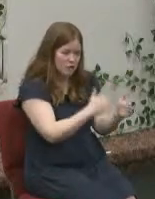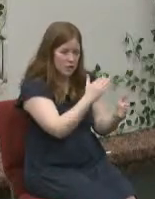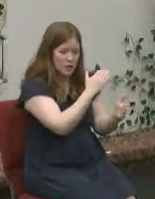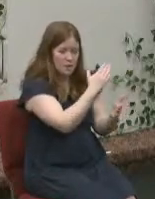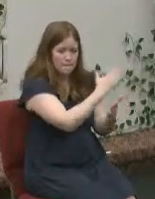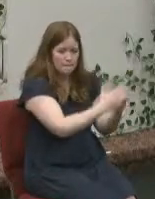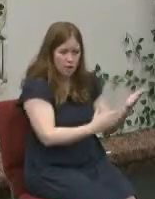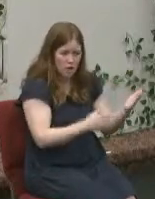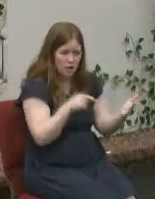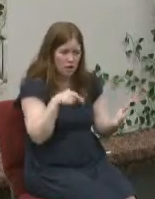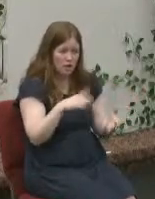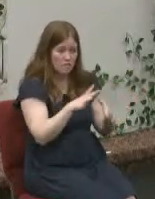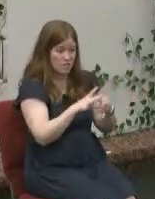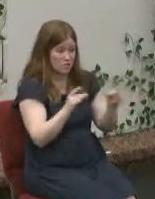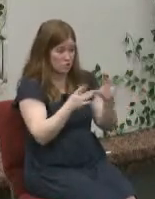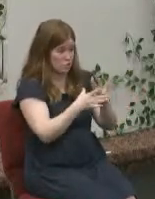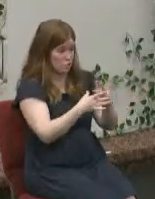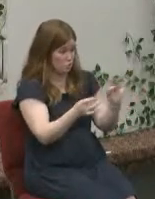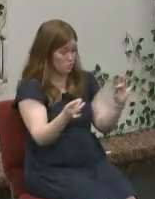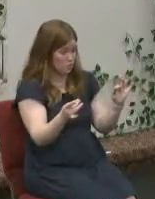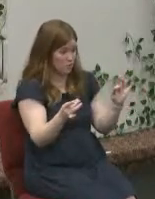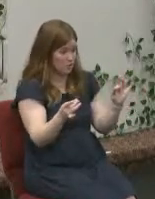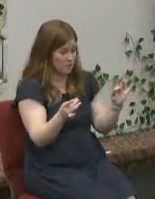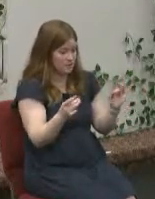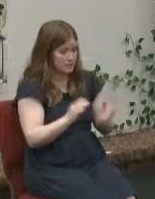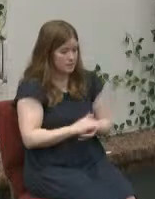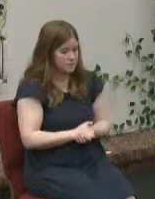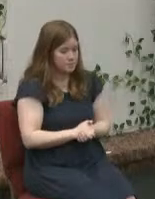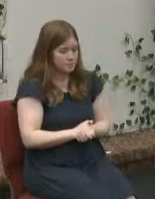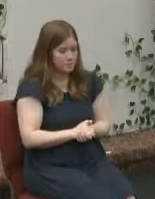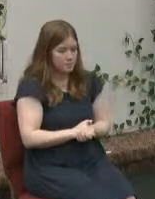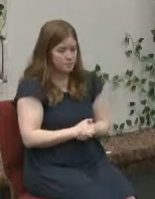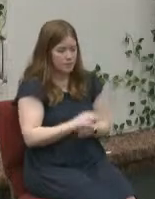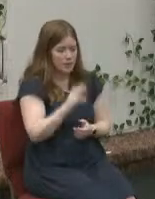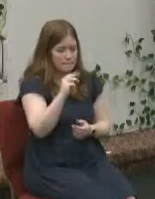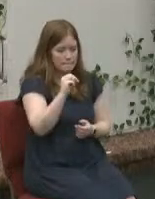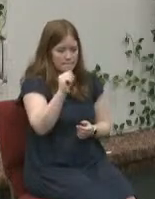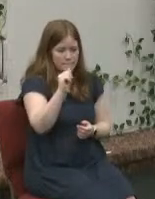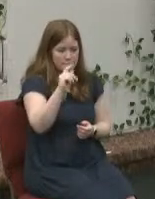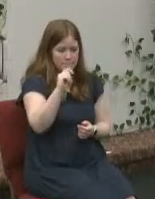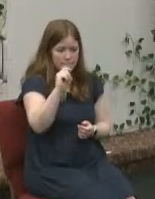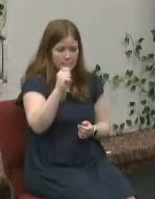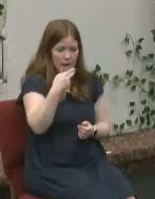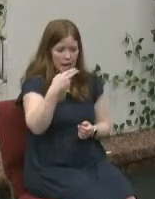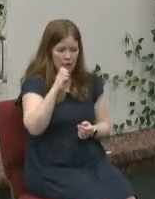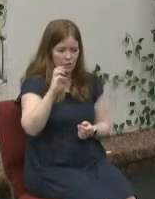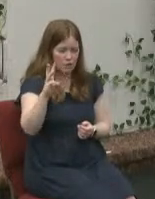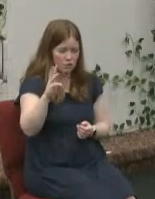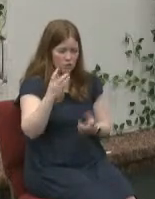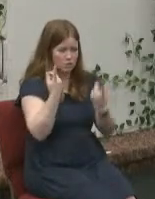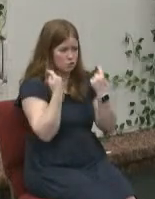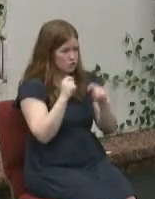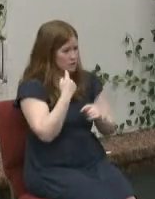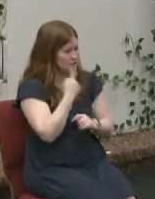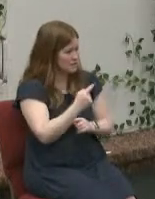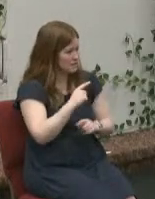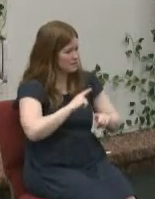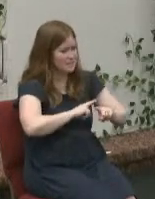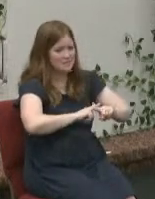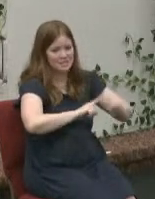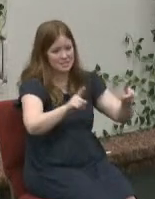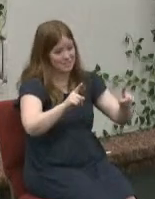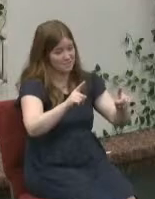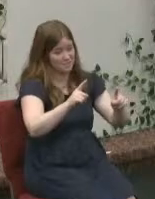point in this easter story matthew is trying to tell us that it's completely different than the next one